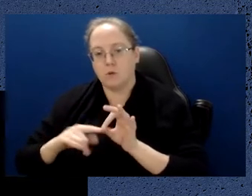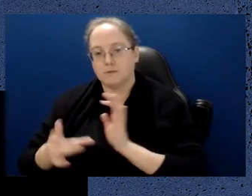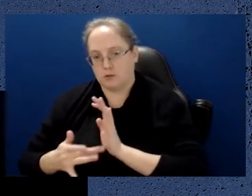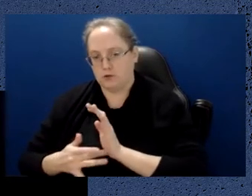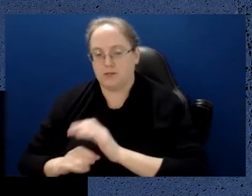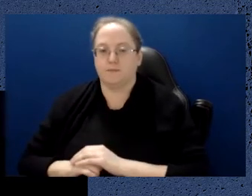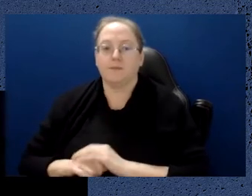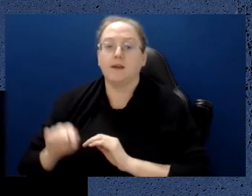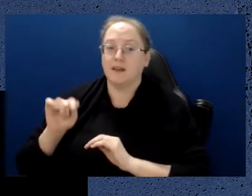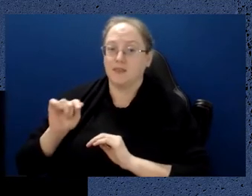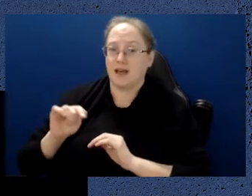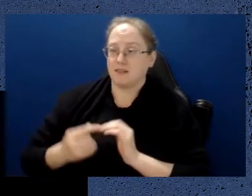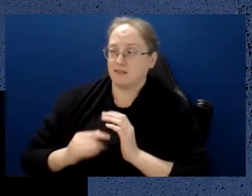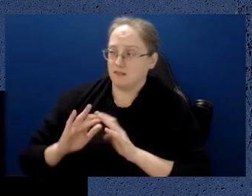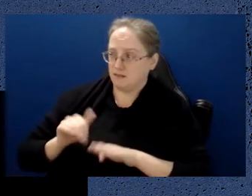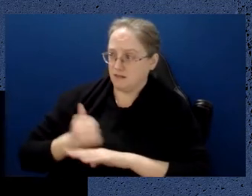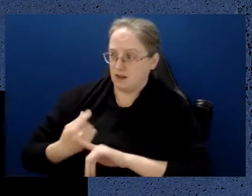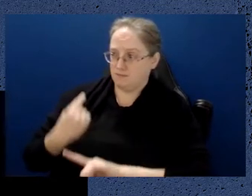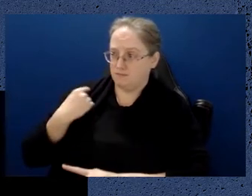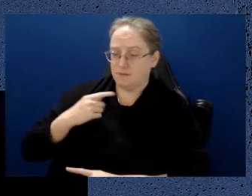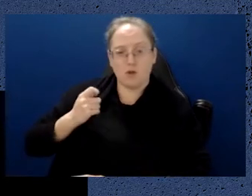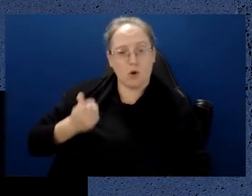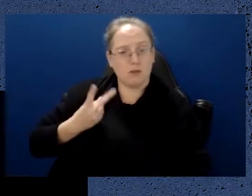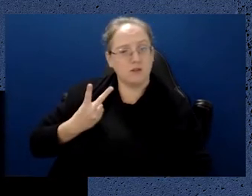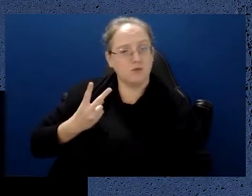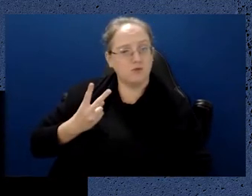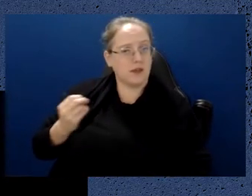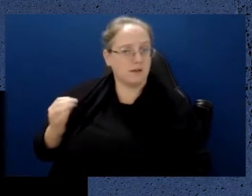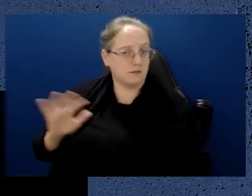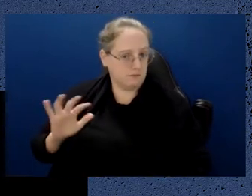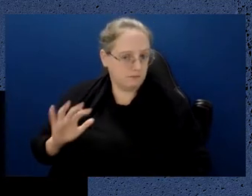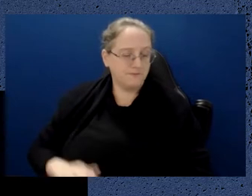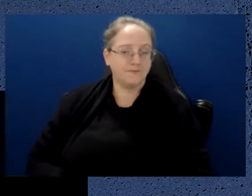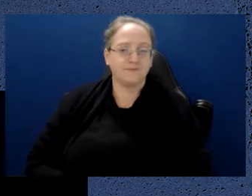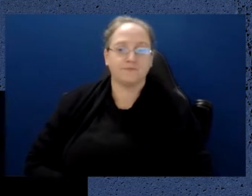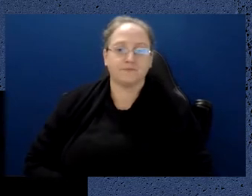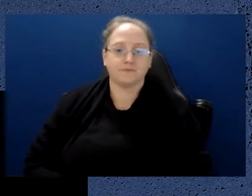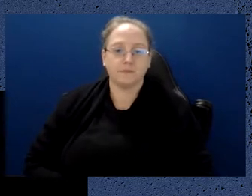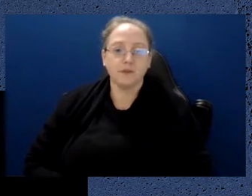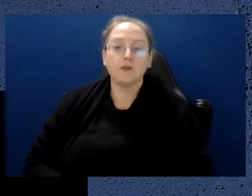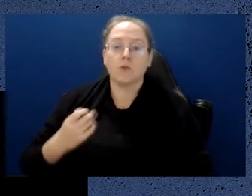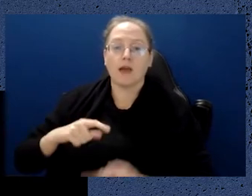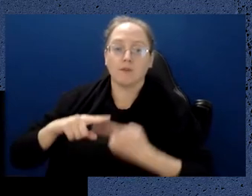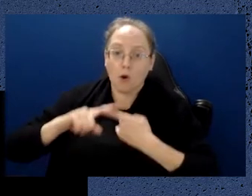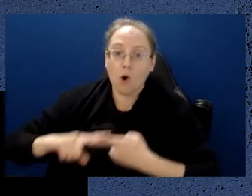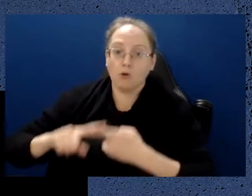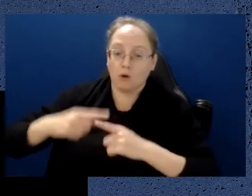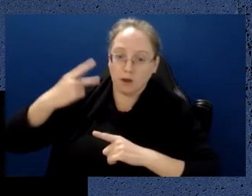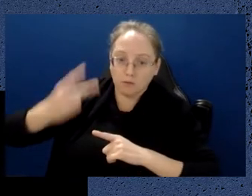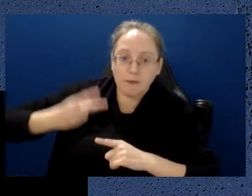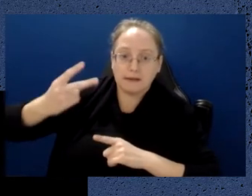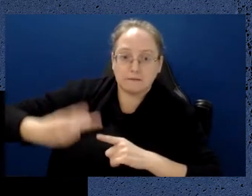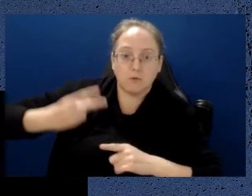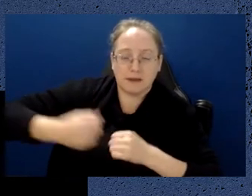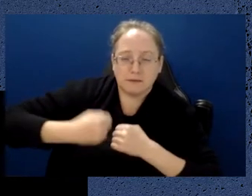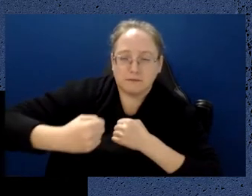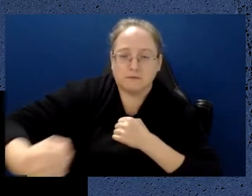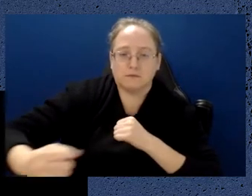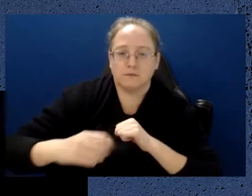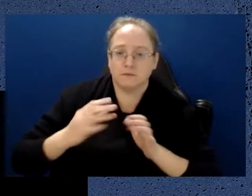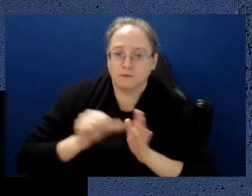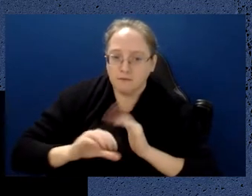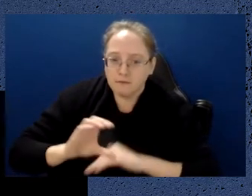since the early 2000s. So that longevity of funding has been incredibly important to underpin